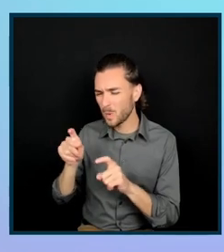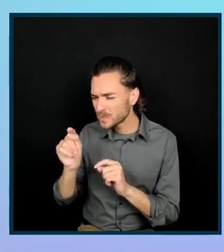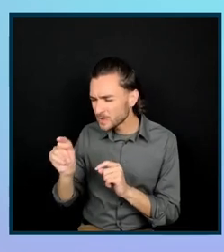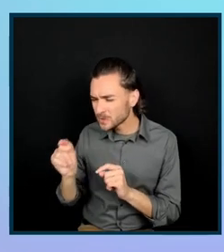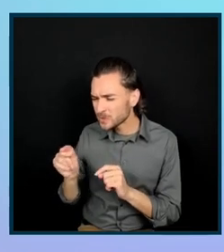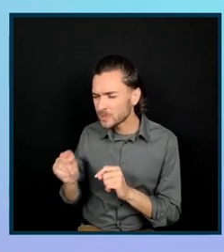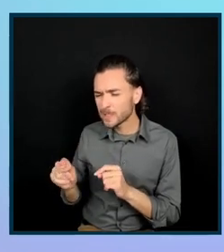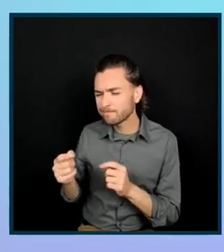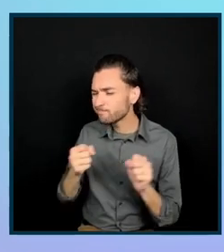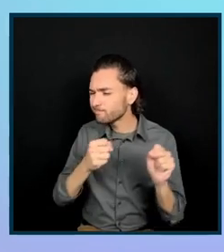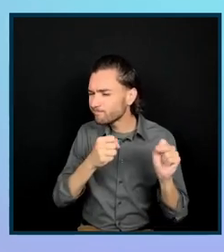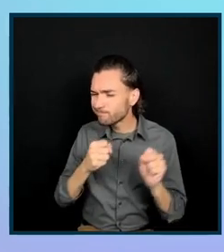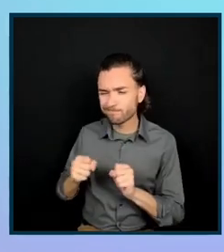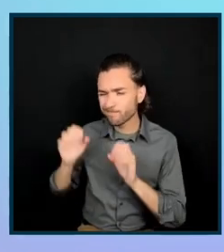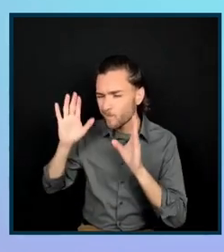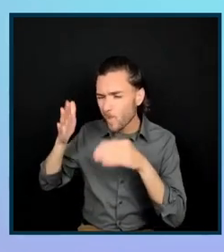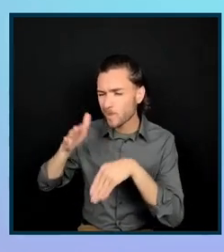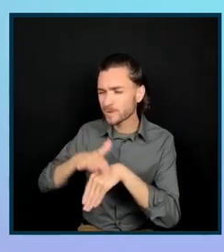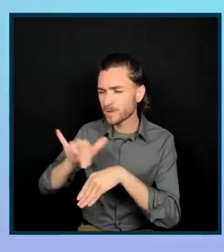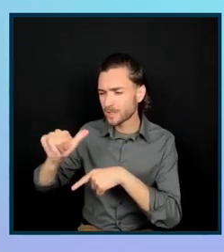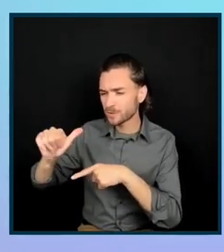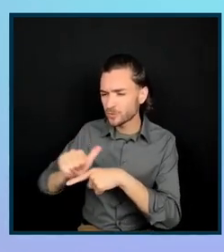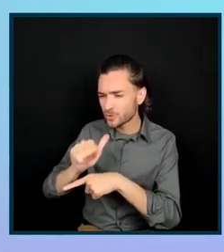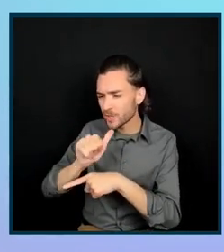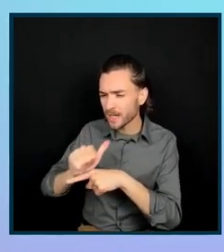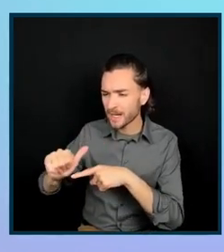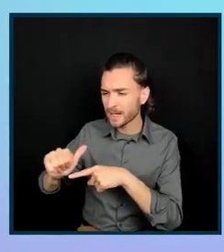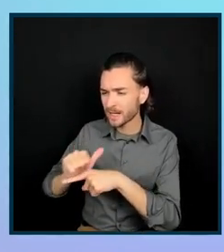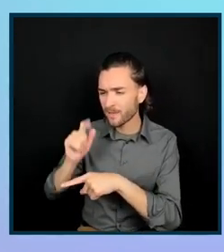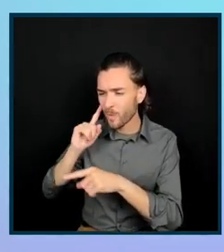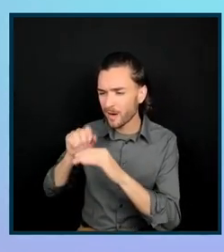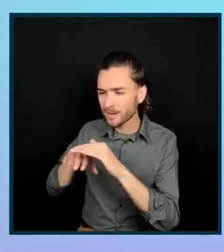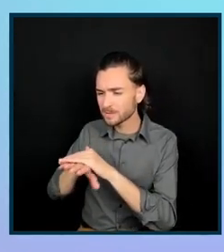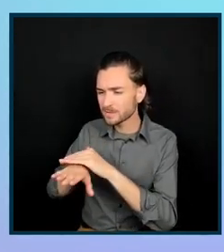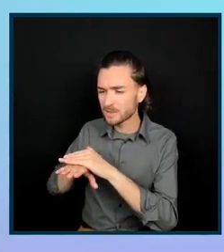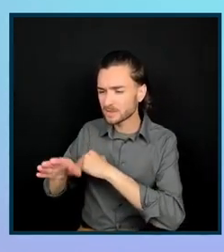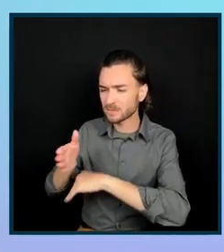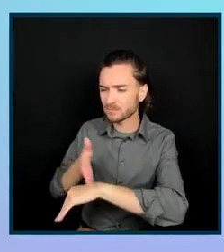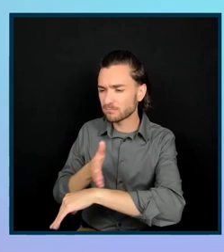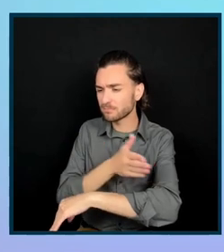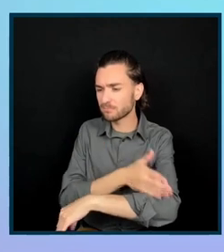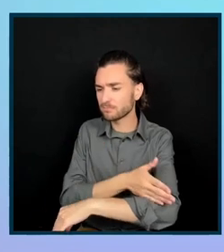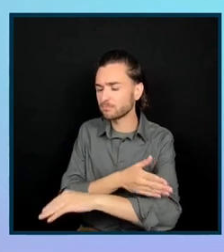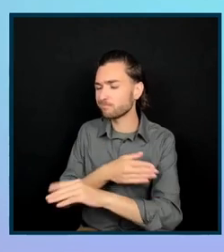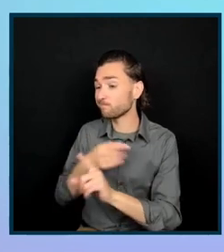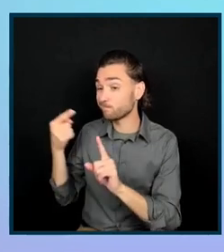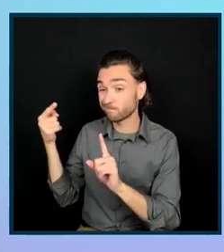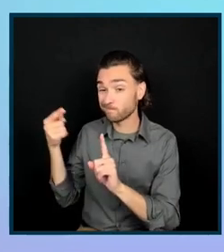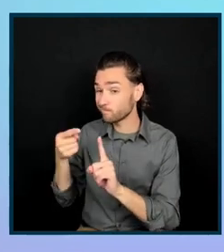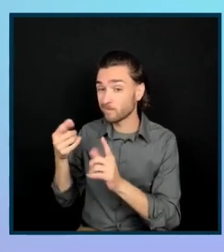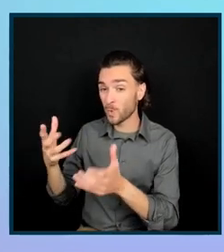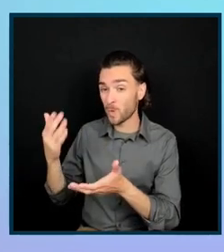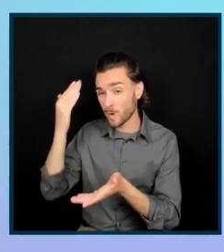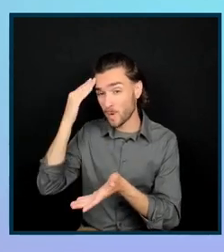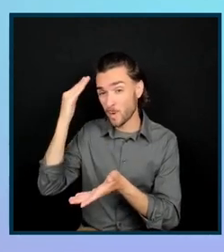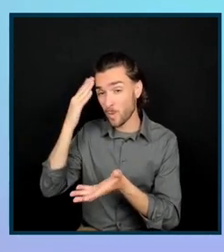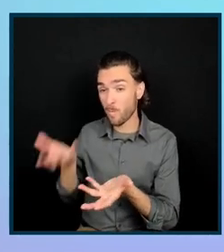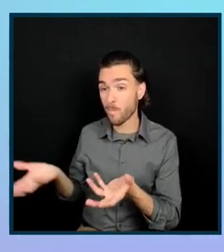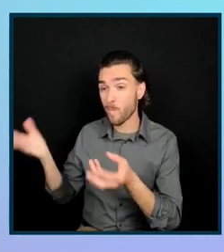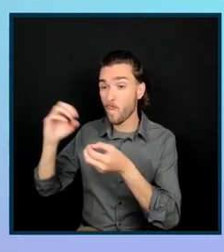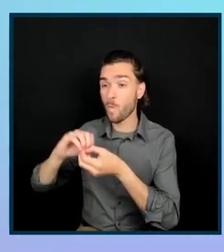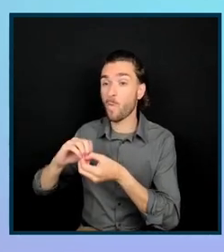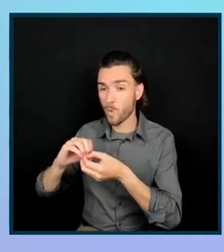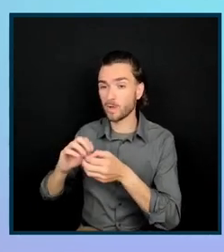the accessibility training. So, one question here is, you know, do you want to know more about the accessibility training